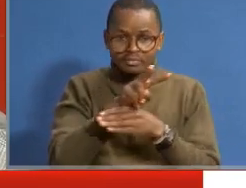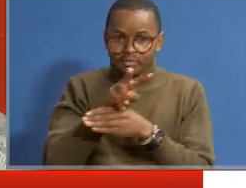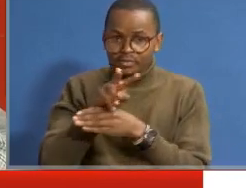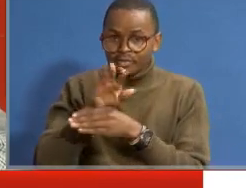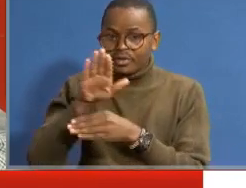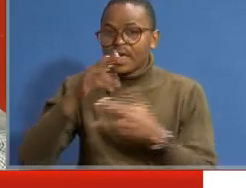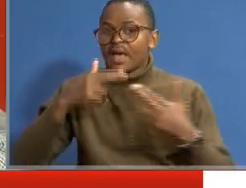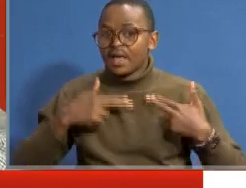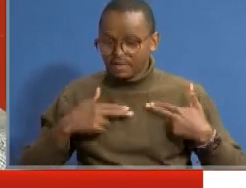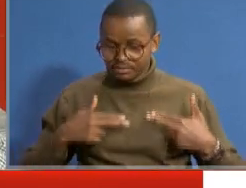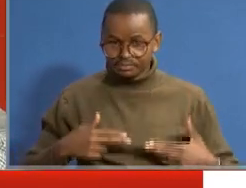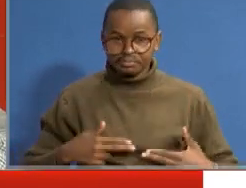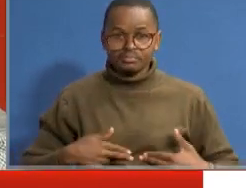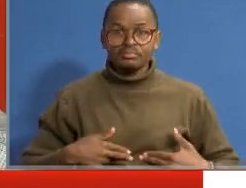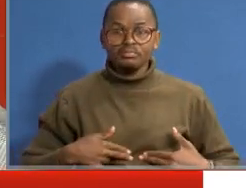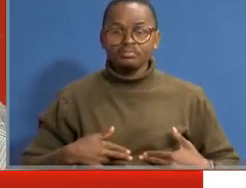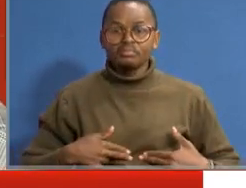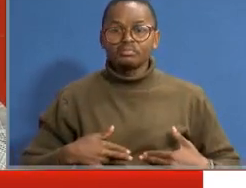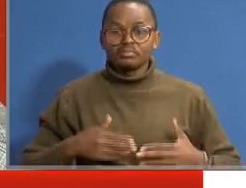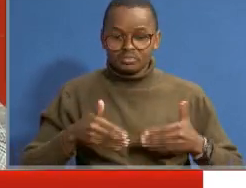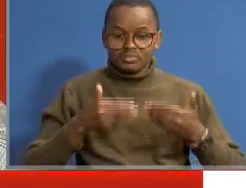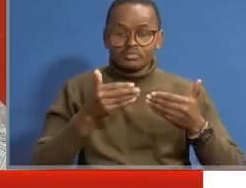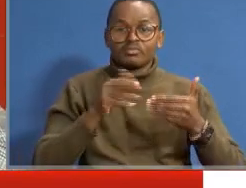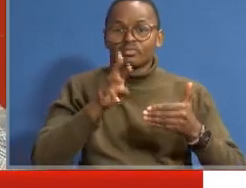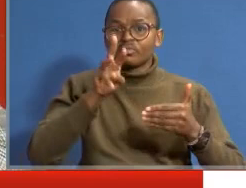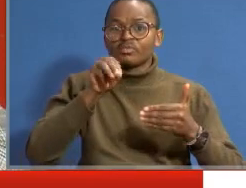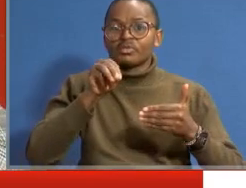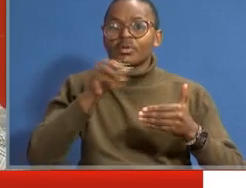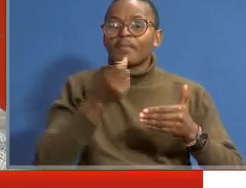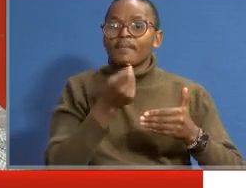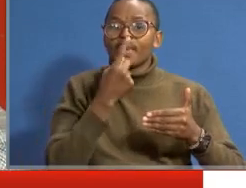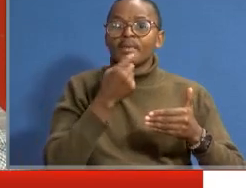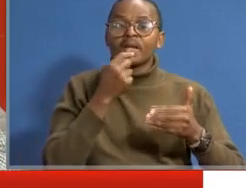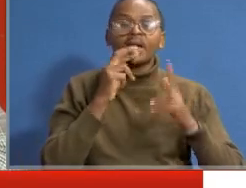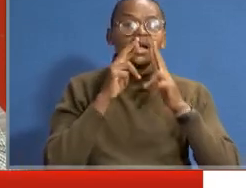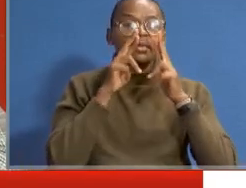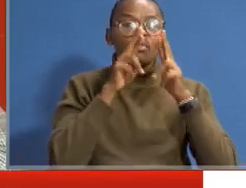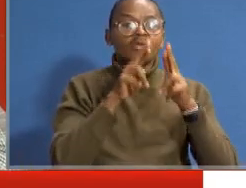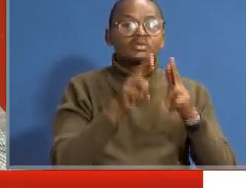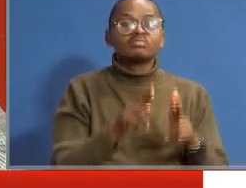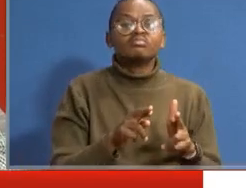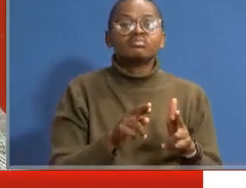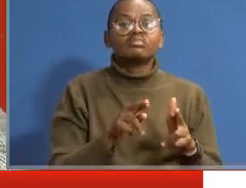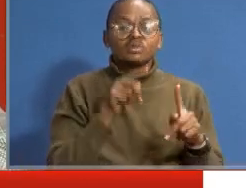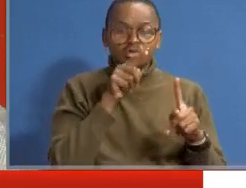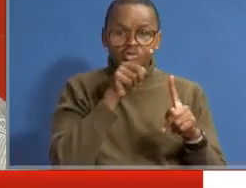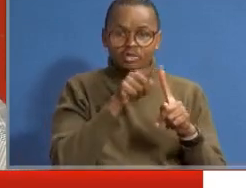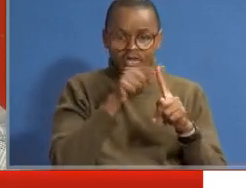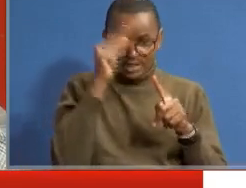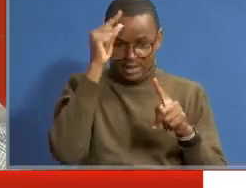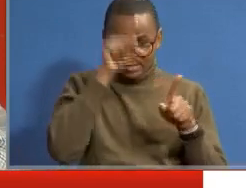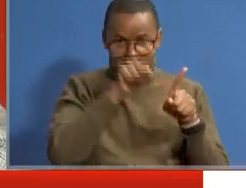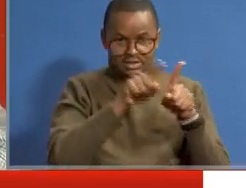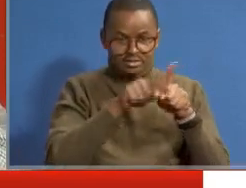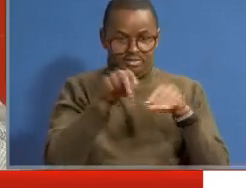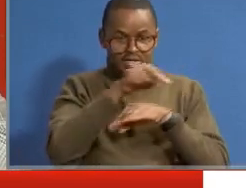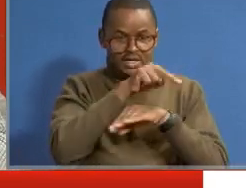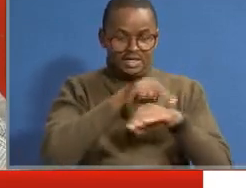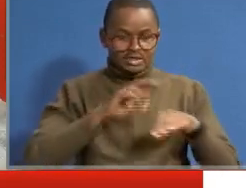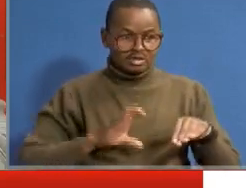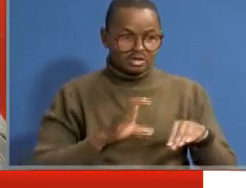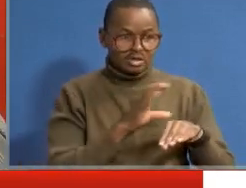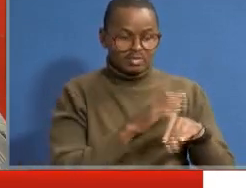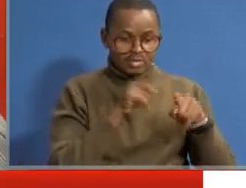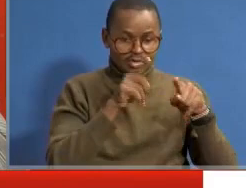health, and they give them a medical report to the government and to the National Council, so